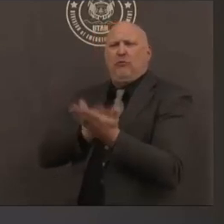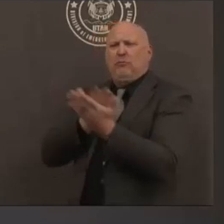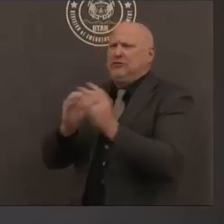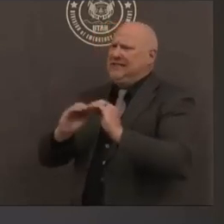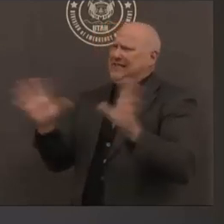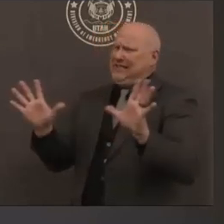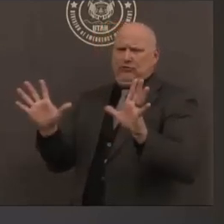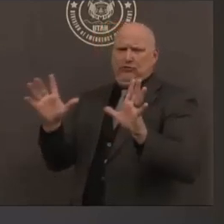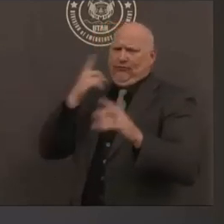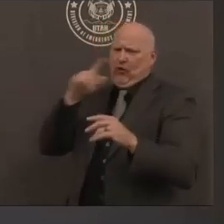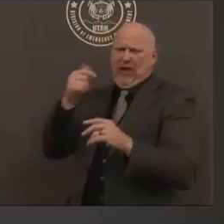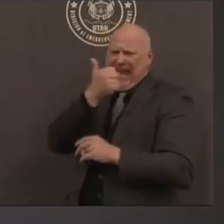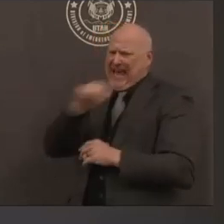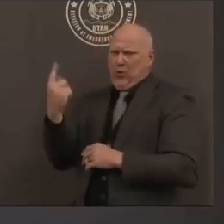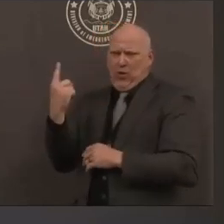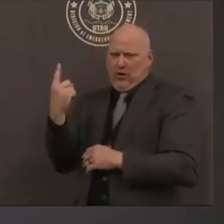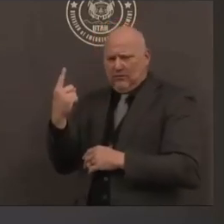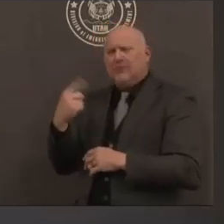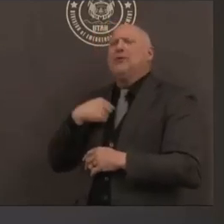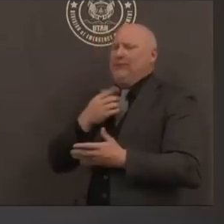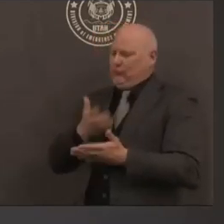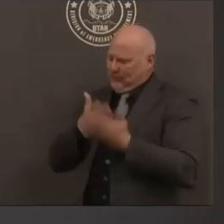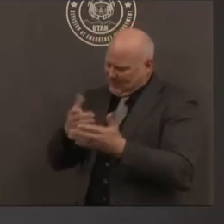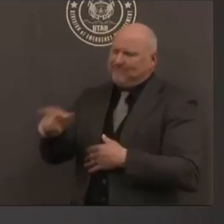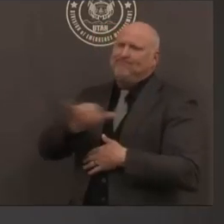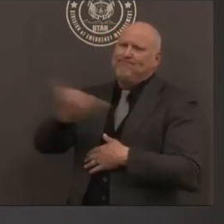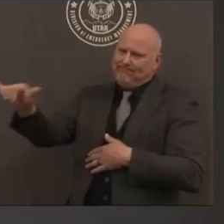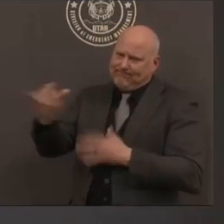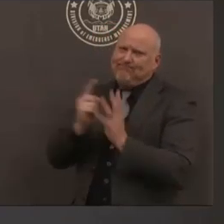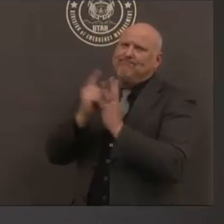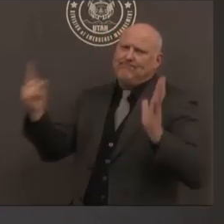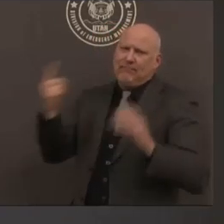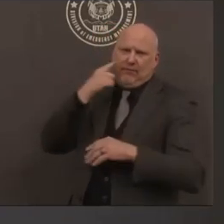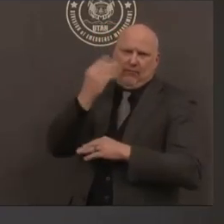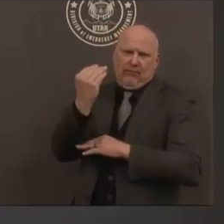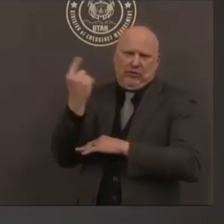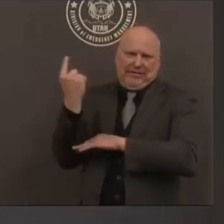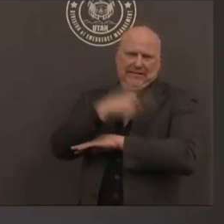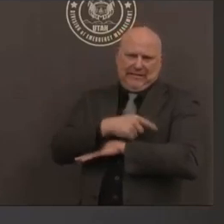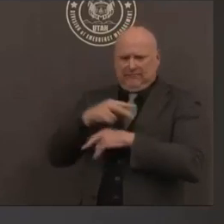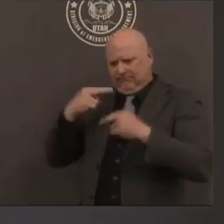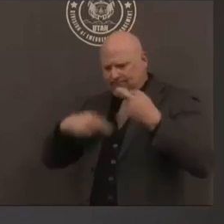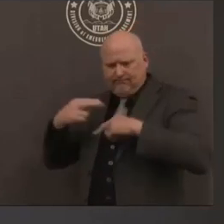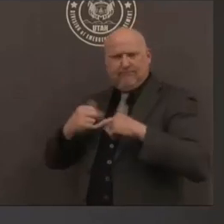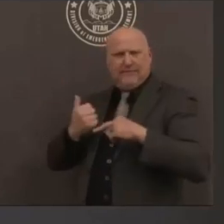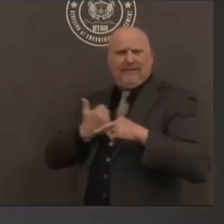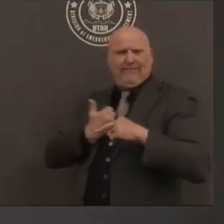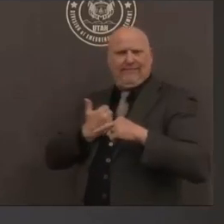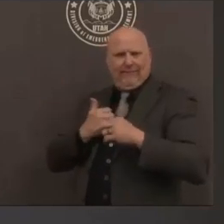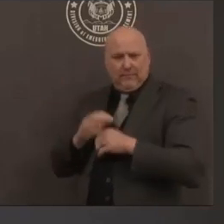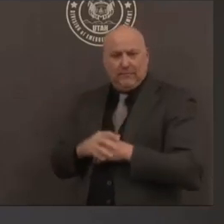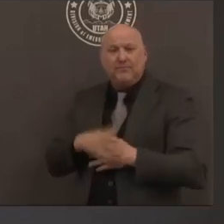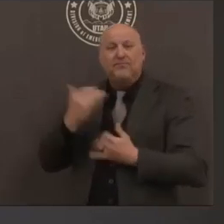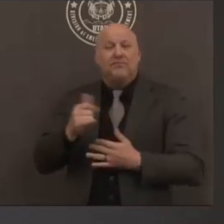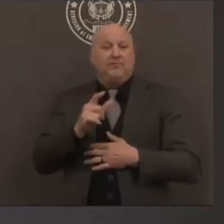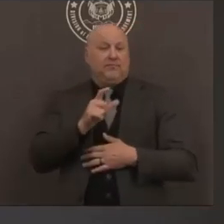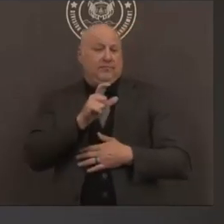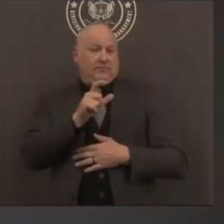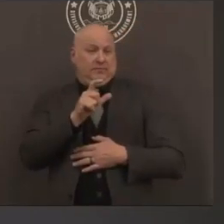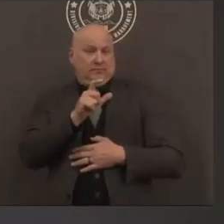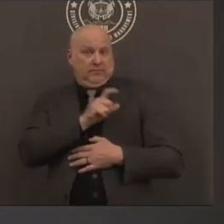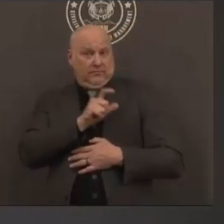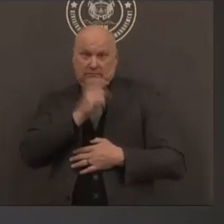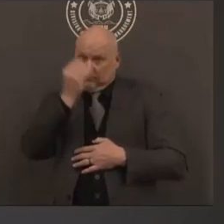period and and they're actively monitored by public health assessing them for symptoms daily there are some exceptions in that guideline um